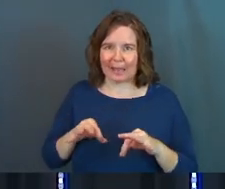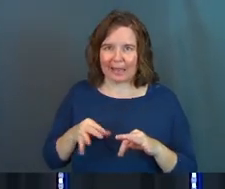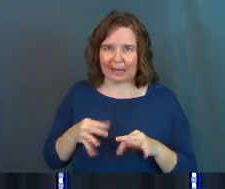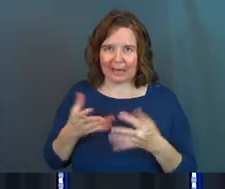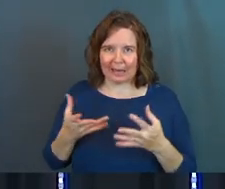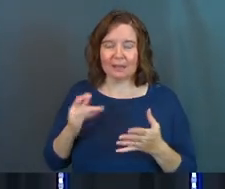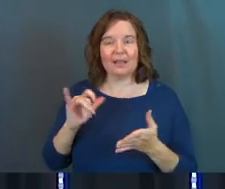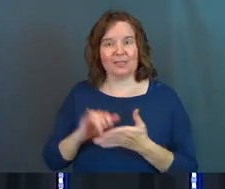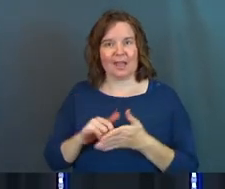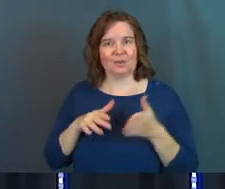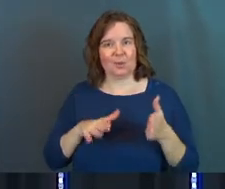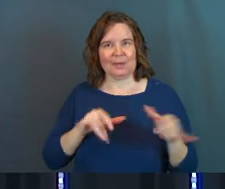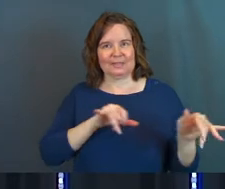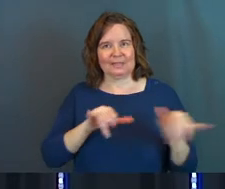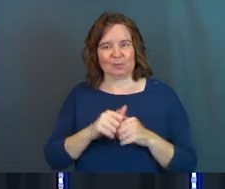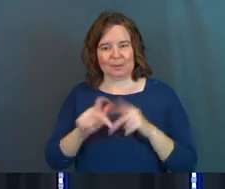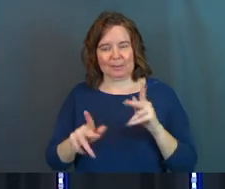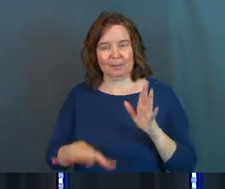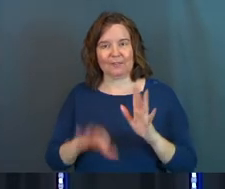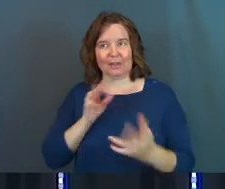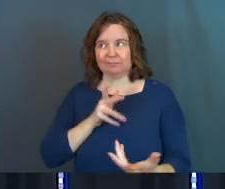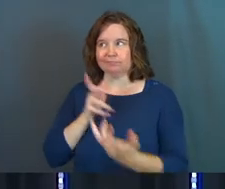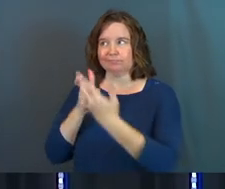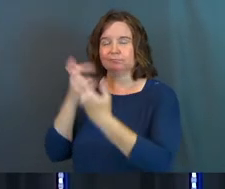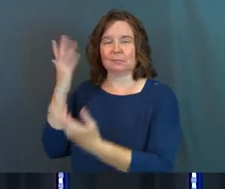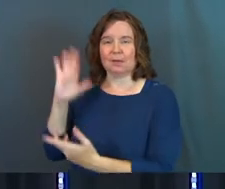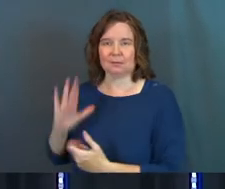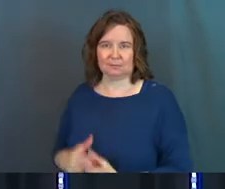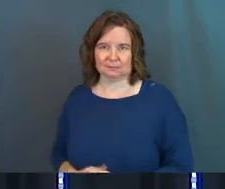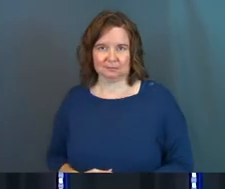it. That's the way it is with people finding God.